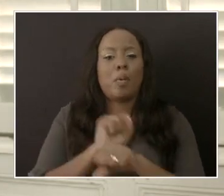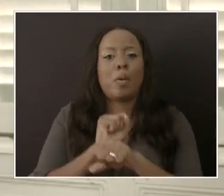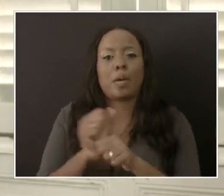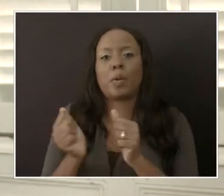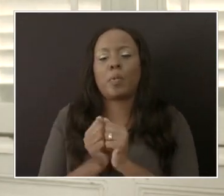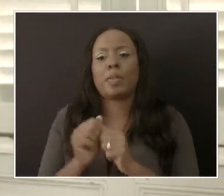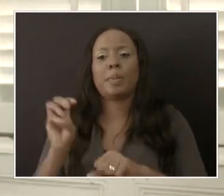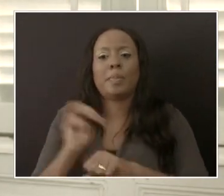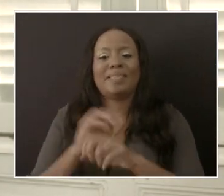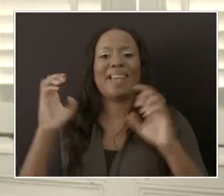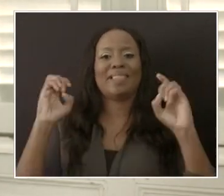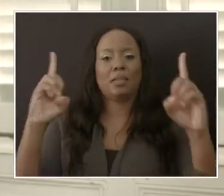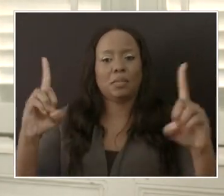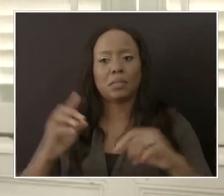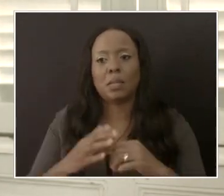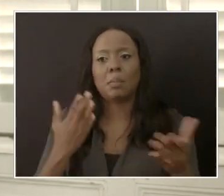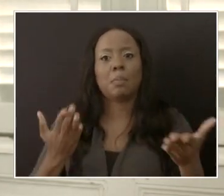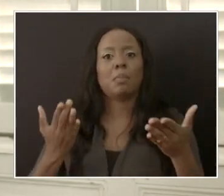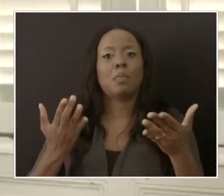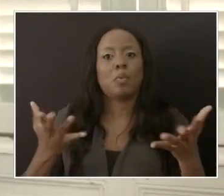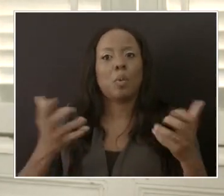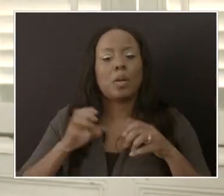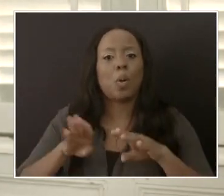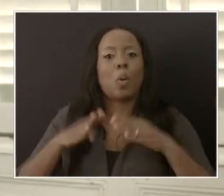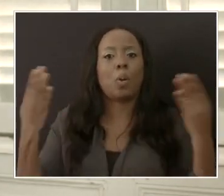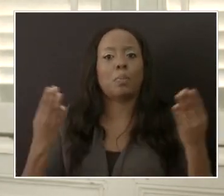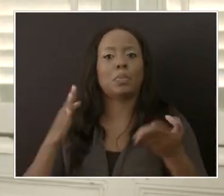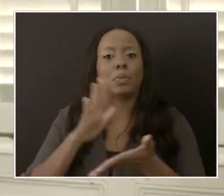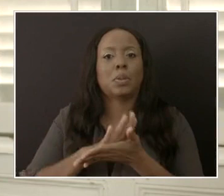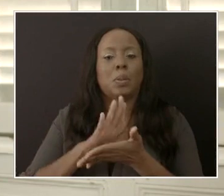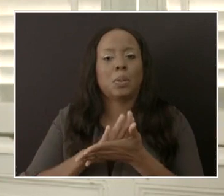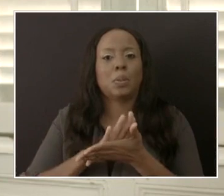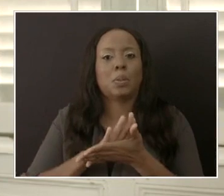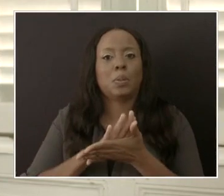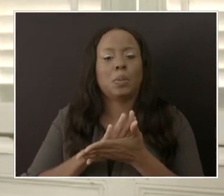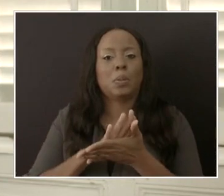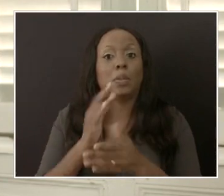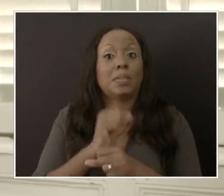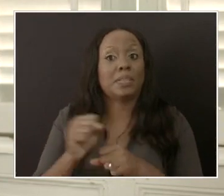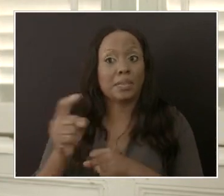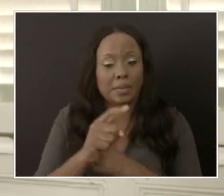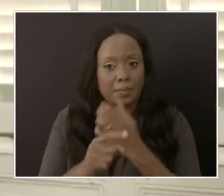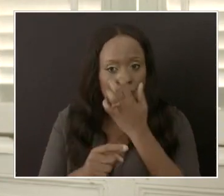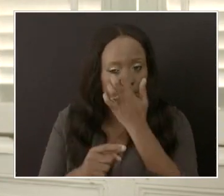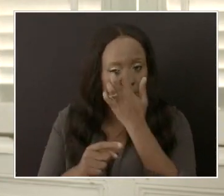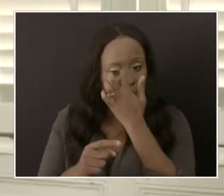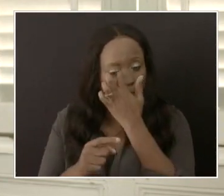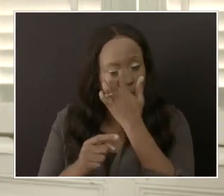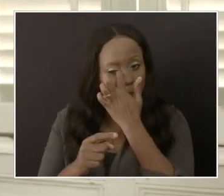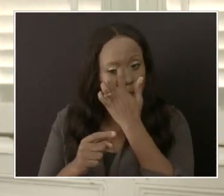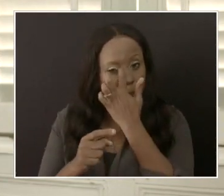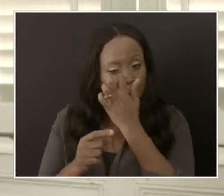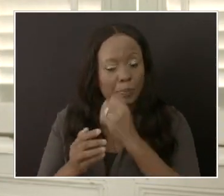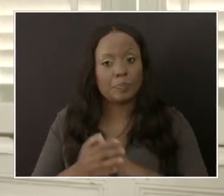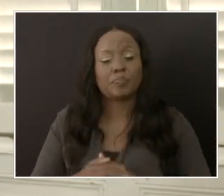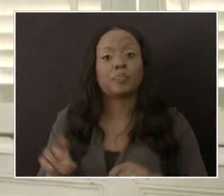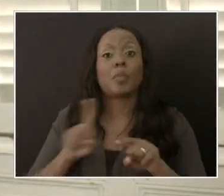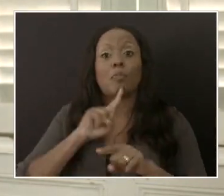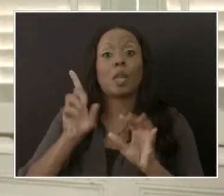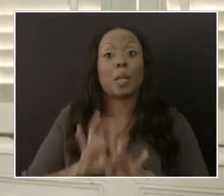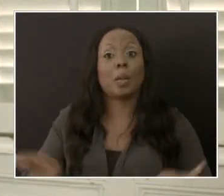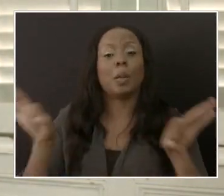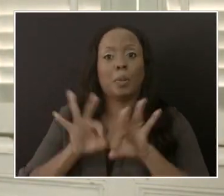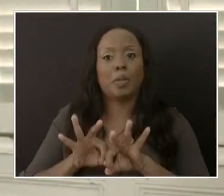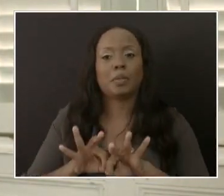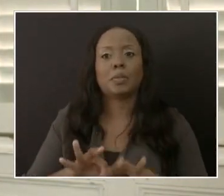other issue. other things that are that we are working with and this is important for the community. So we need to be able